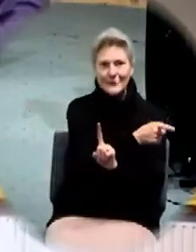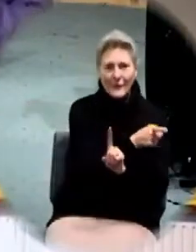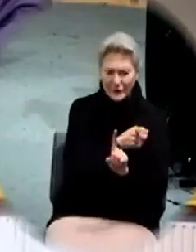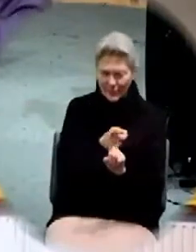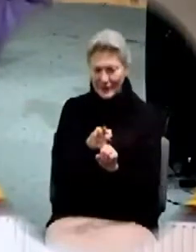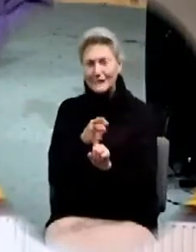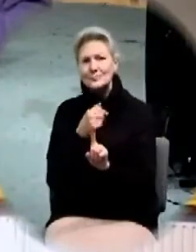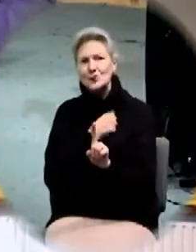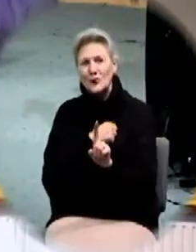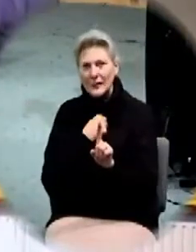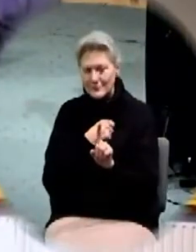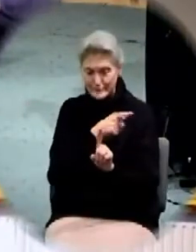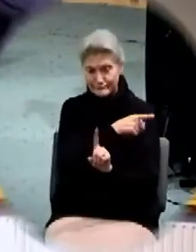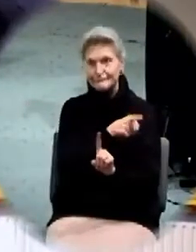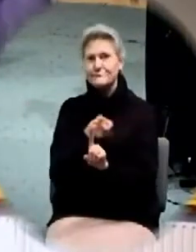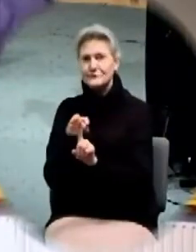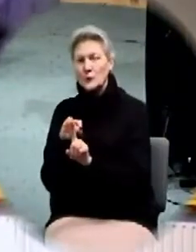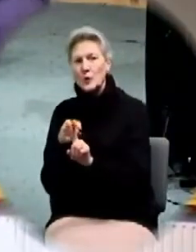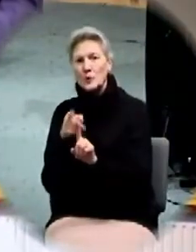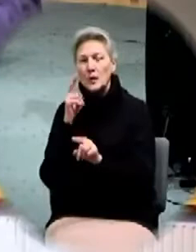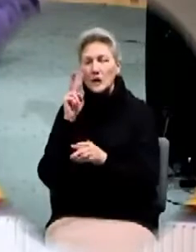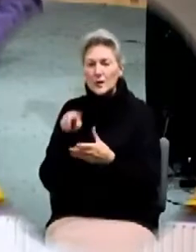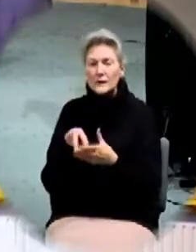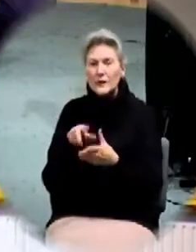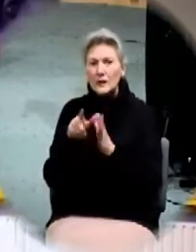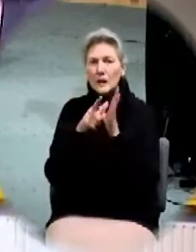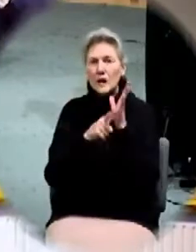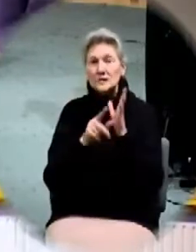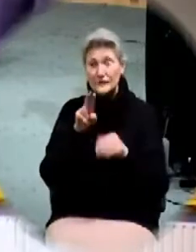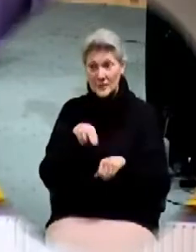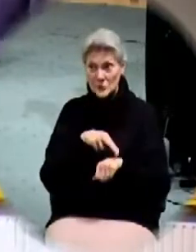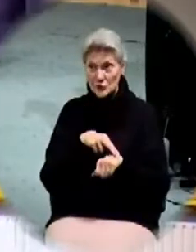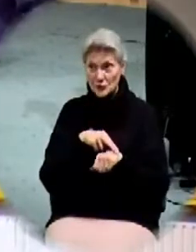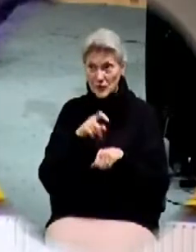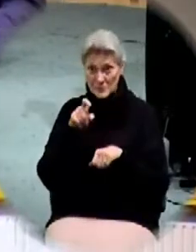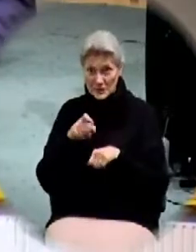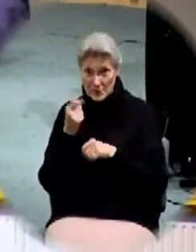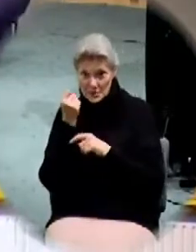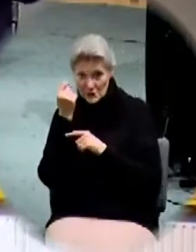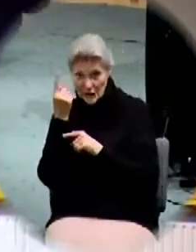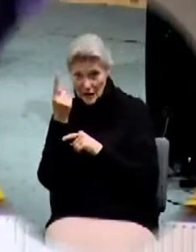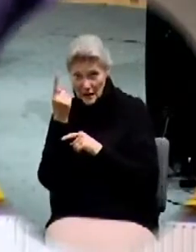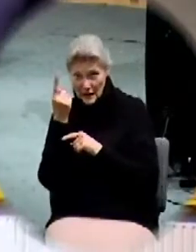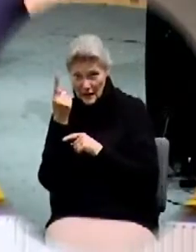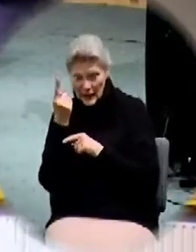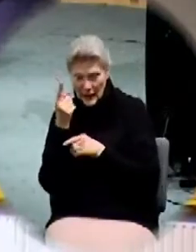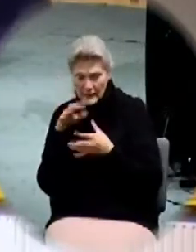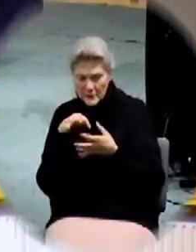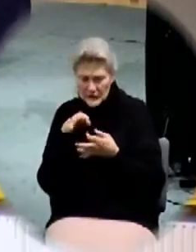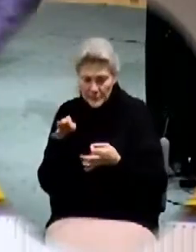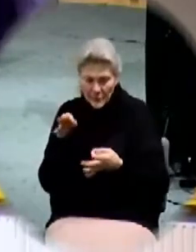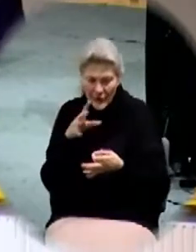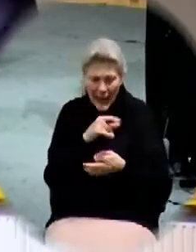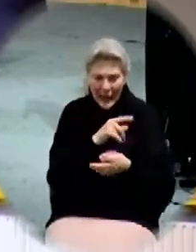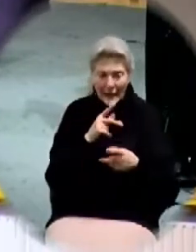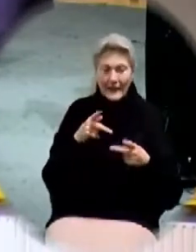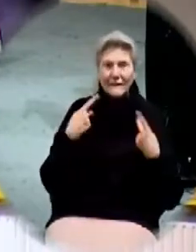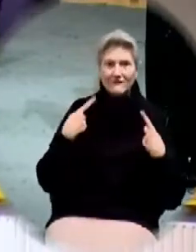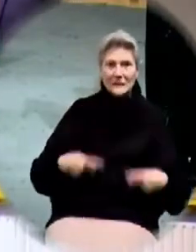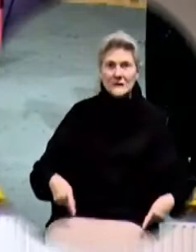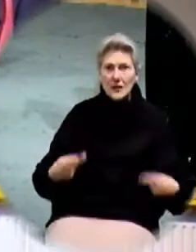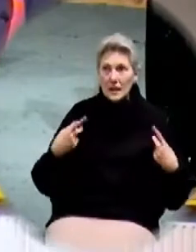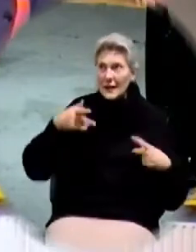when we look at the laws of nature we have to understand that in the spirit and in the physical